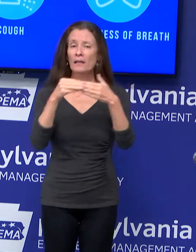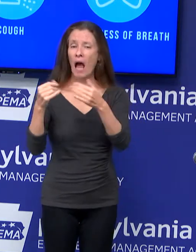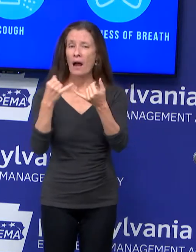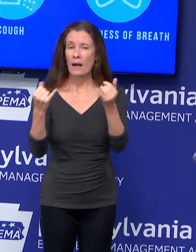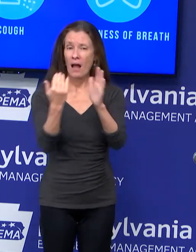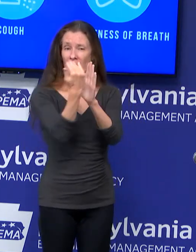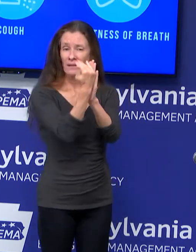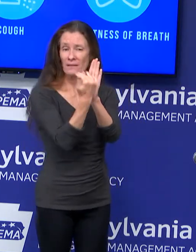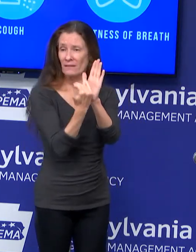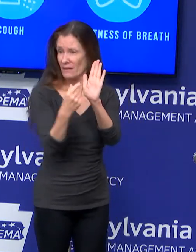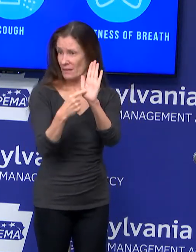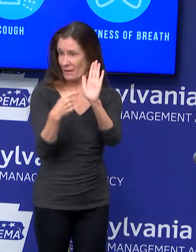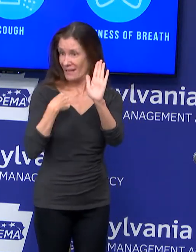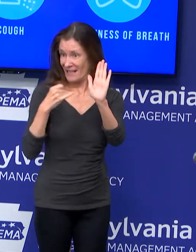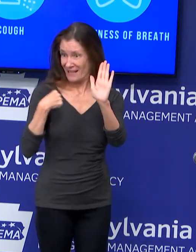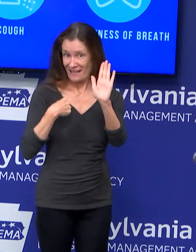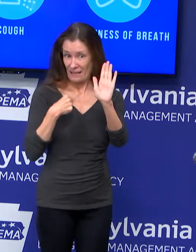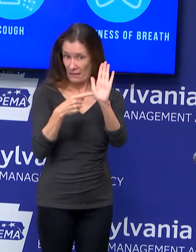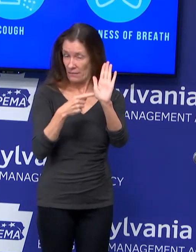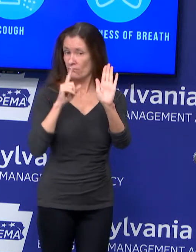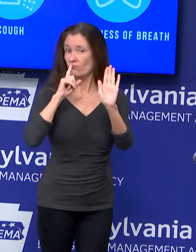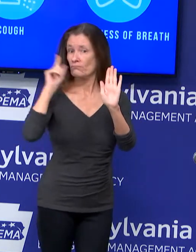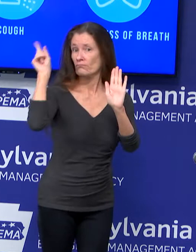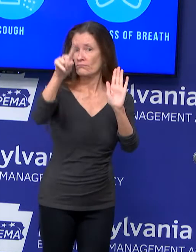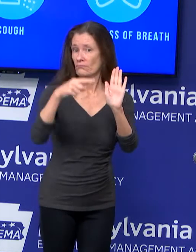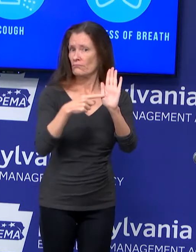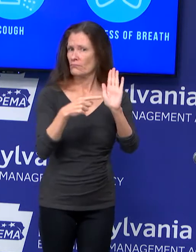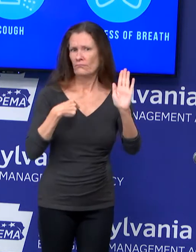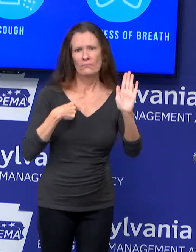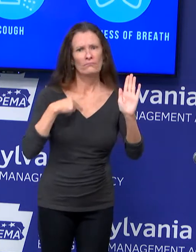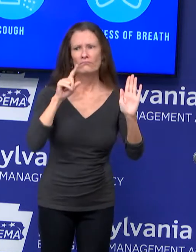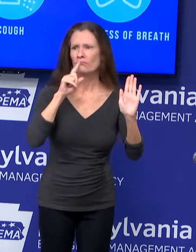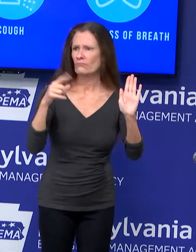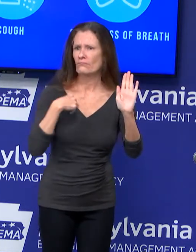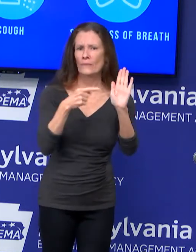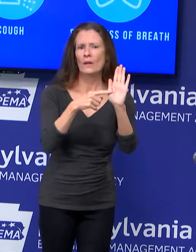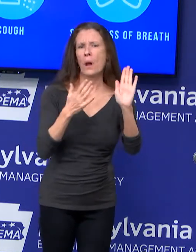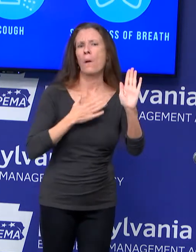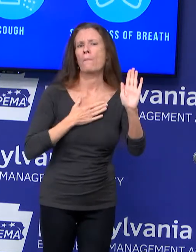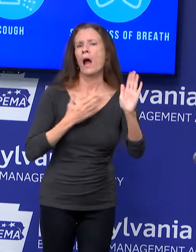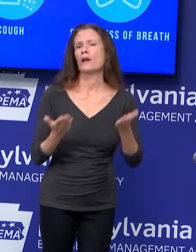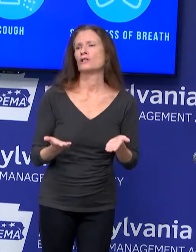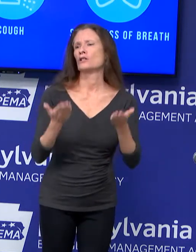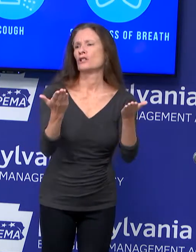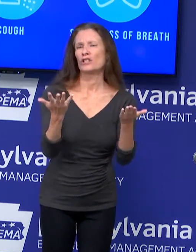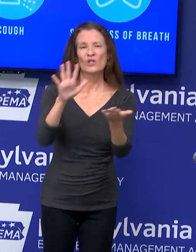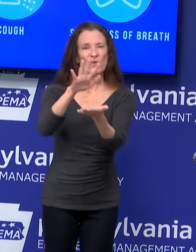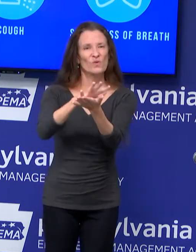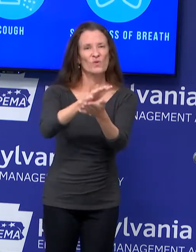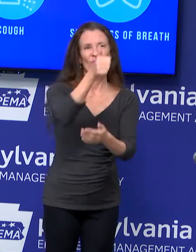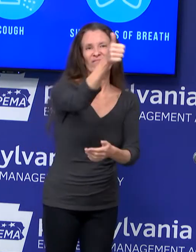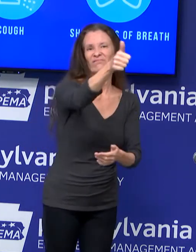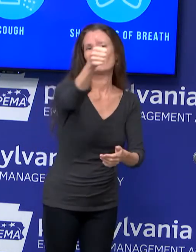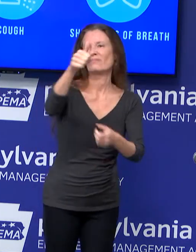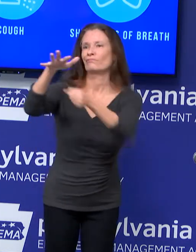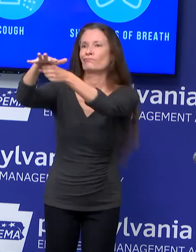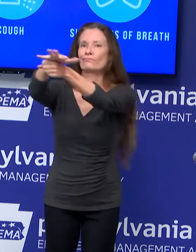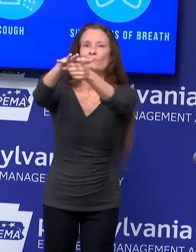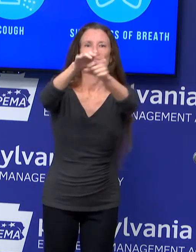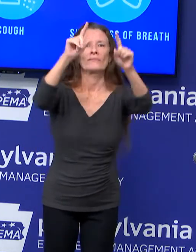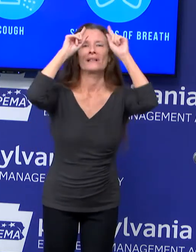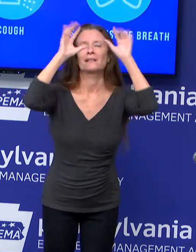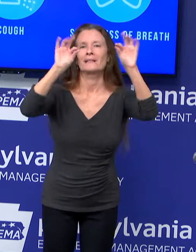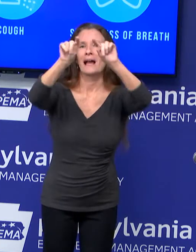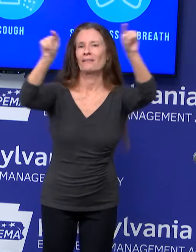orders. And there's local control in Pennsylvania. And those decisions are being made by local authorities. Yes? Do